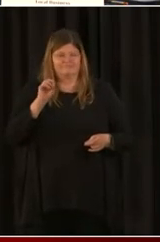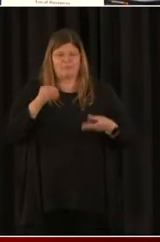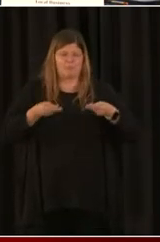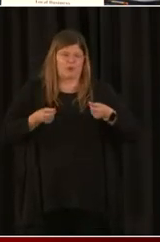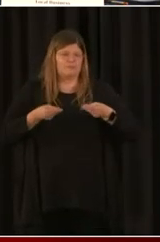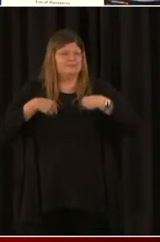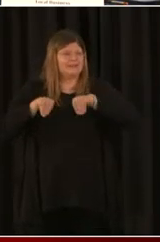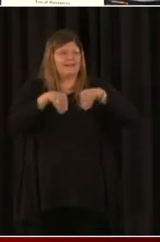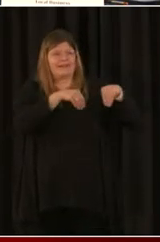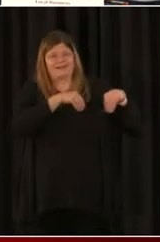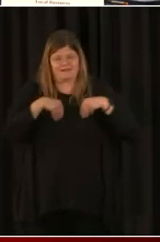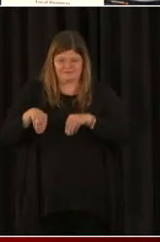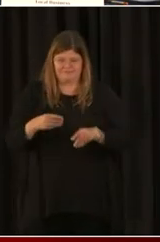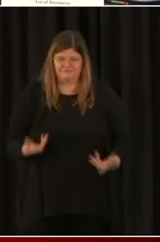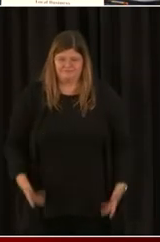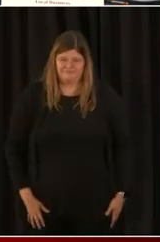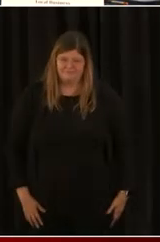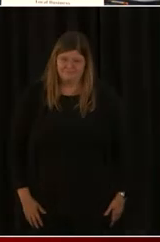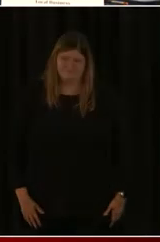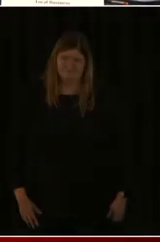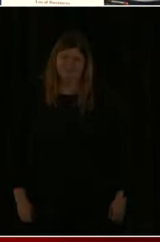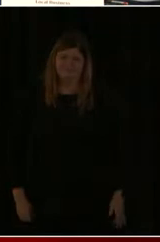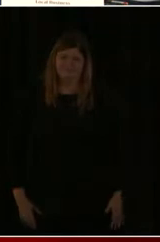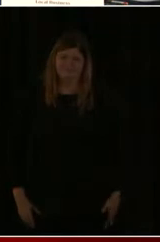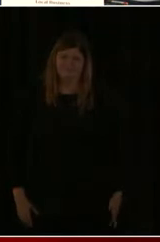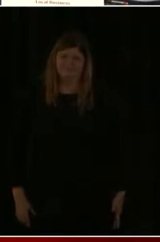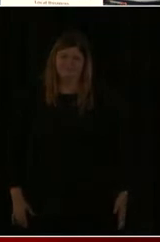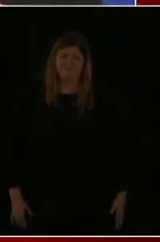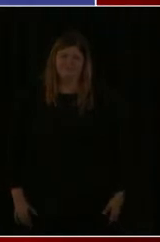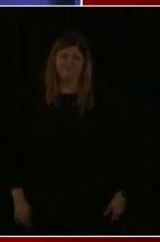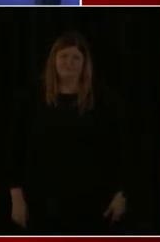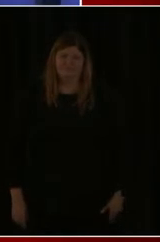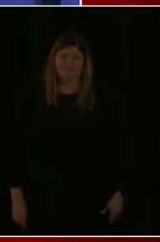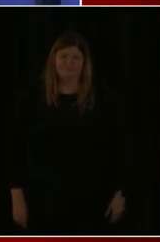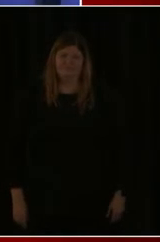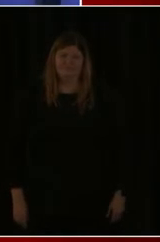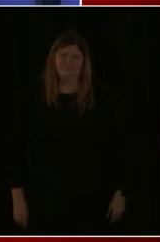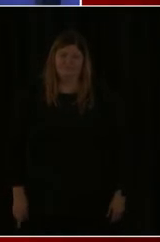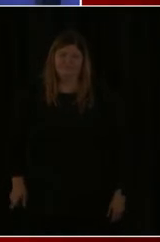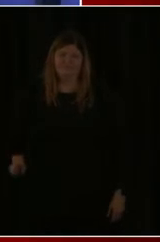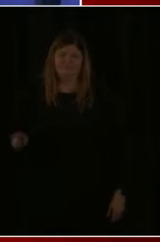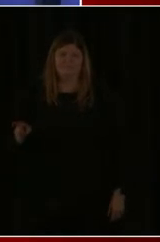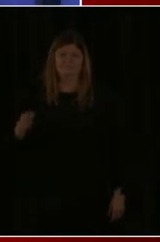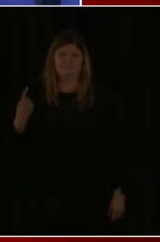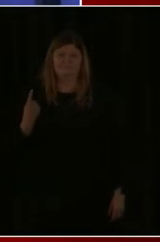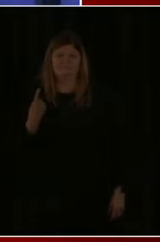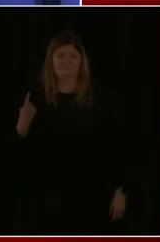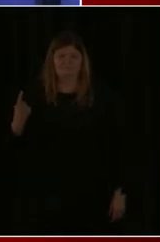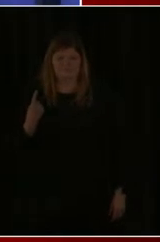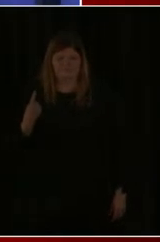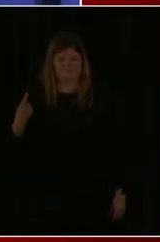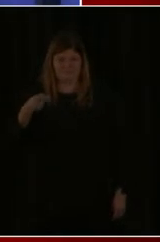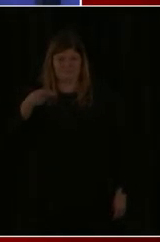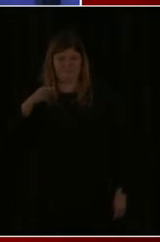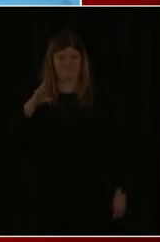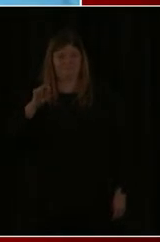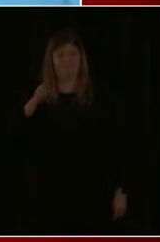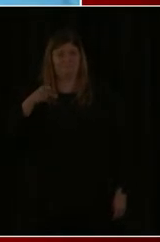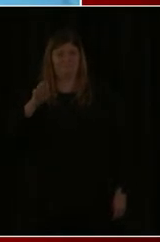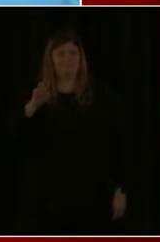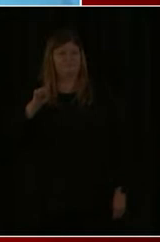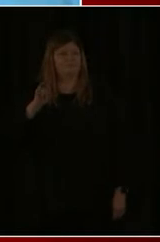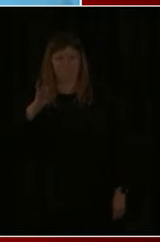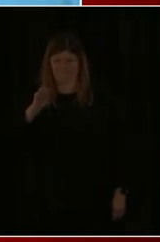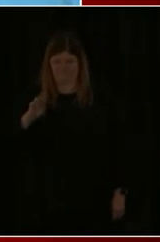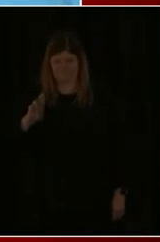Uh-oh. I think you're muted. So, tell us a little bit about Yeah, didn't realize I had you guys muted. Sorry about that. Thank you for having me on this